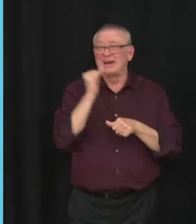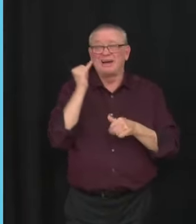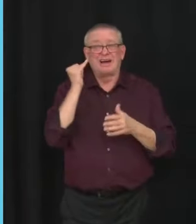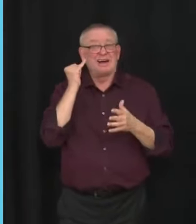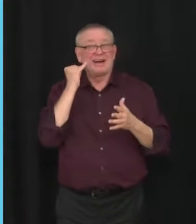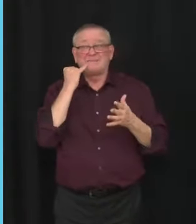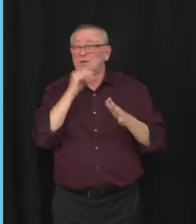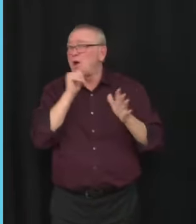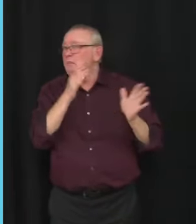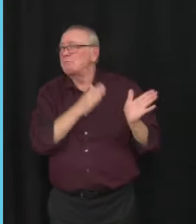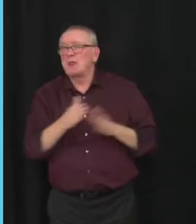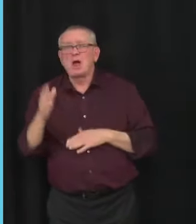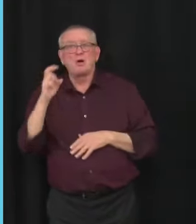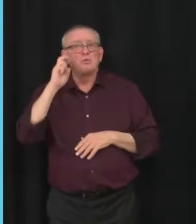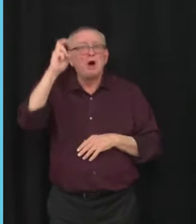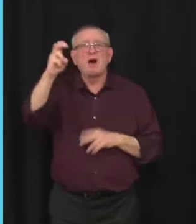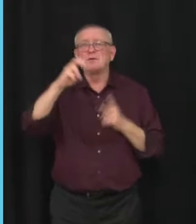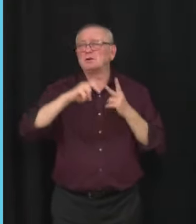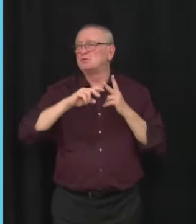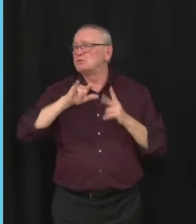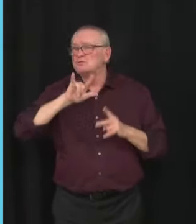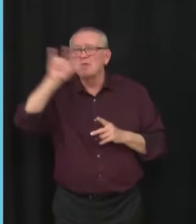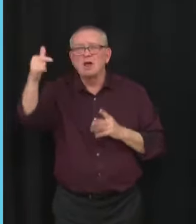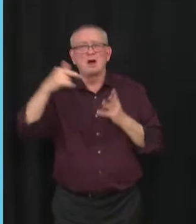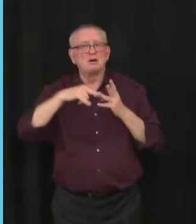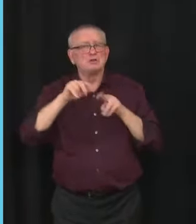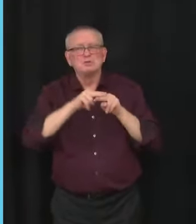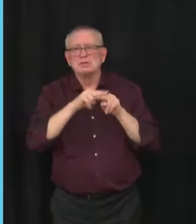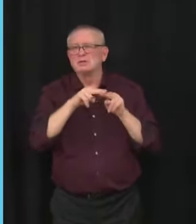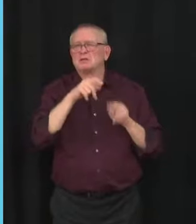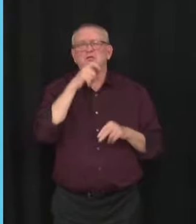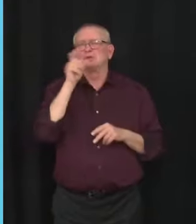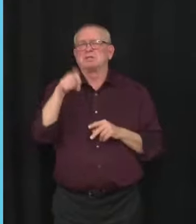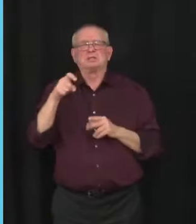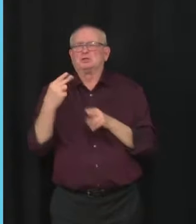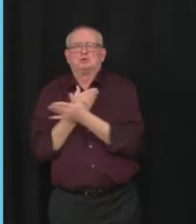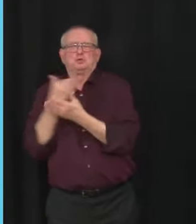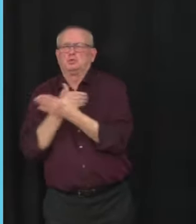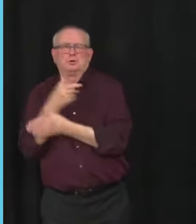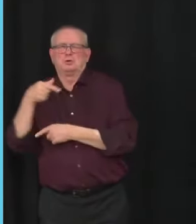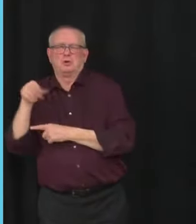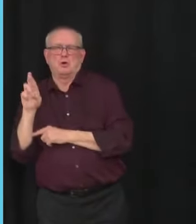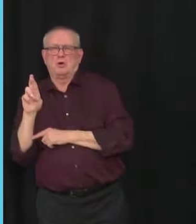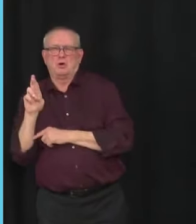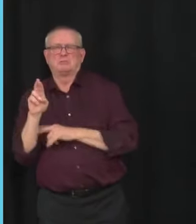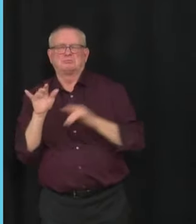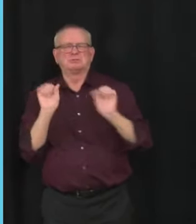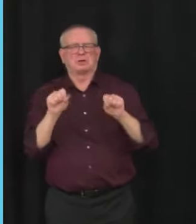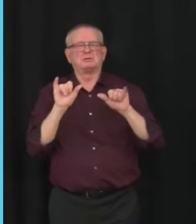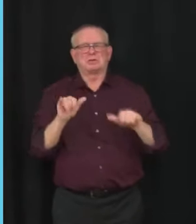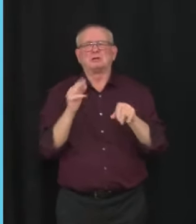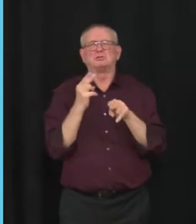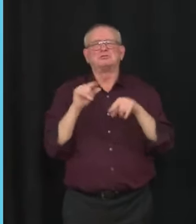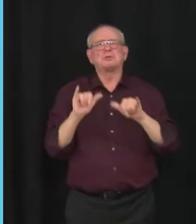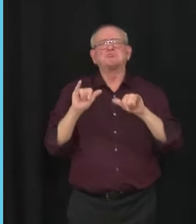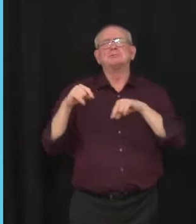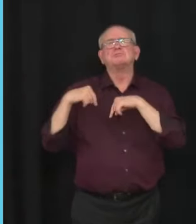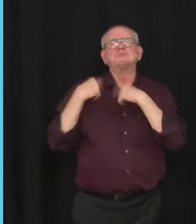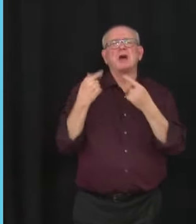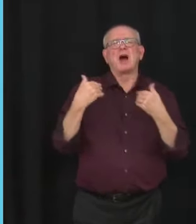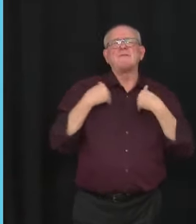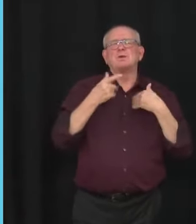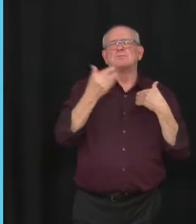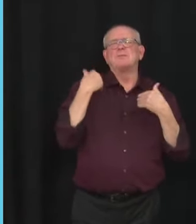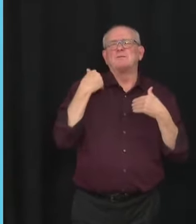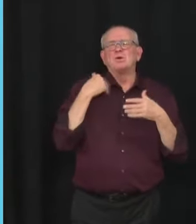the updated version. You can continue to use your already saved or printed vaccine record with the QR code to access local businesses and venues